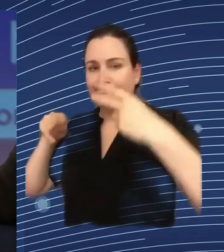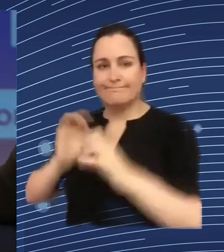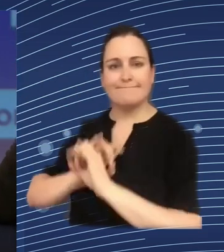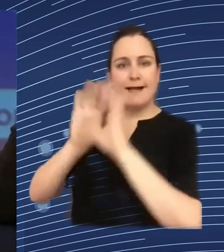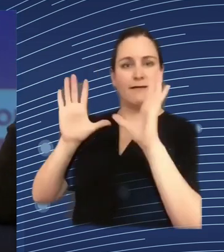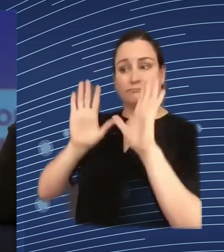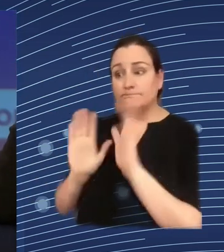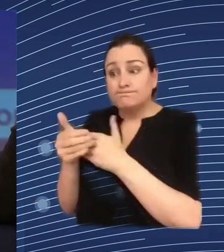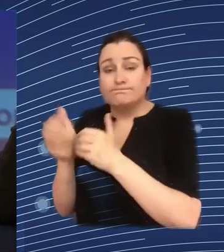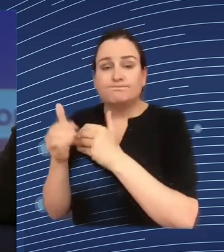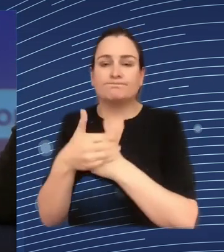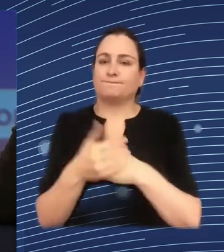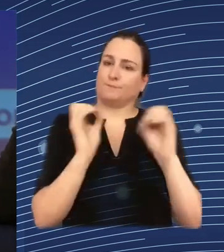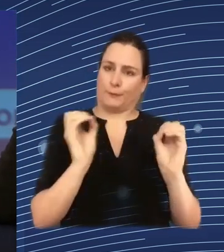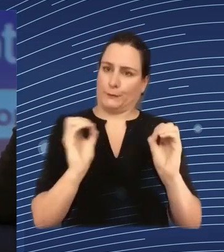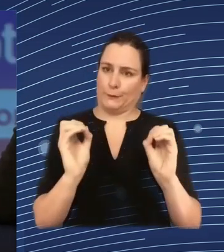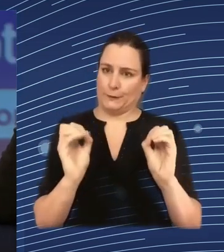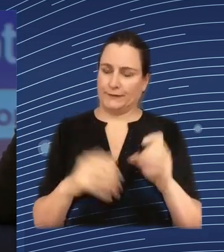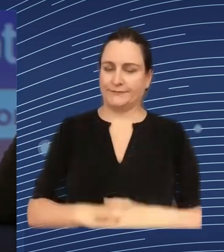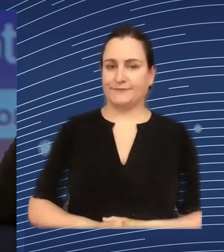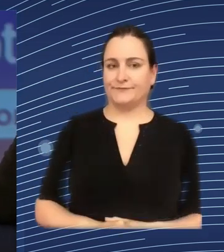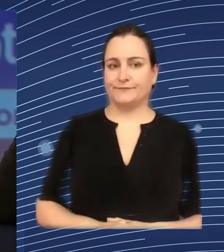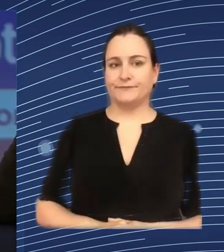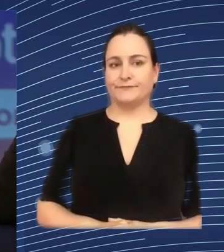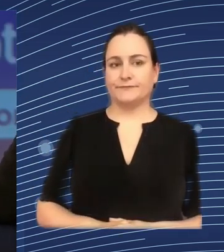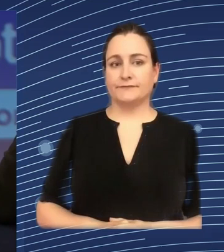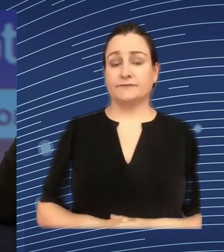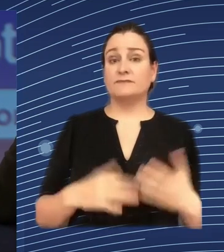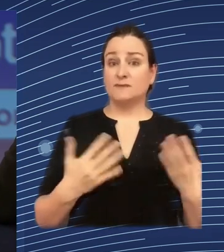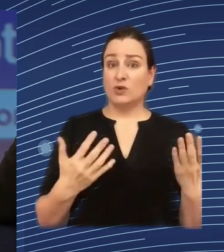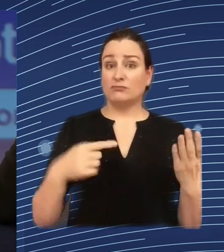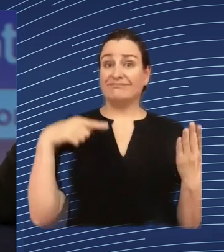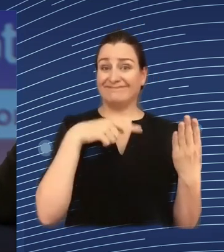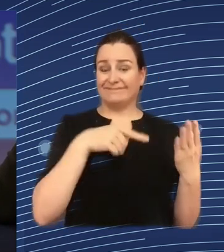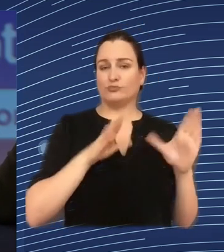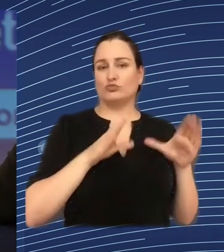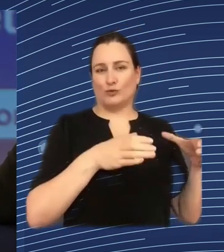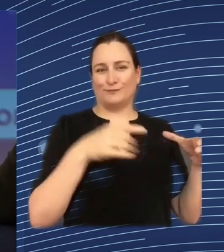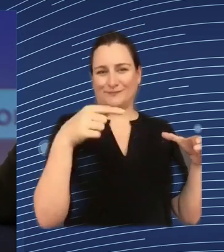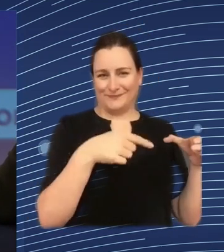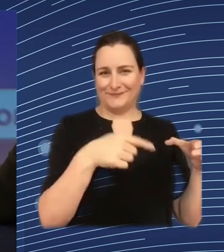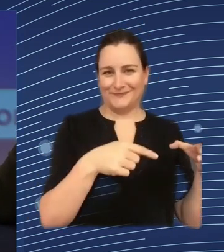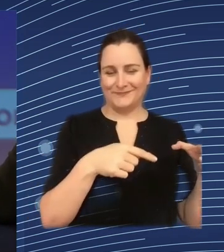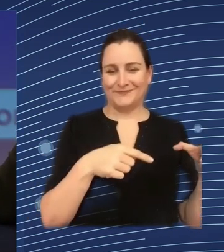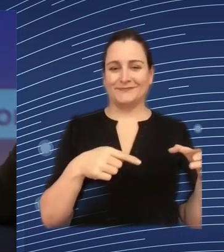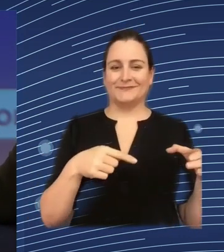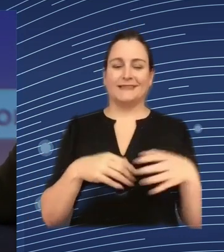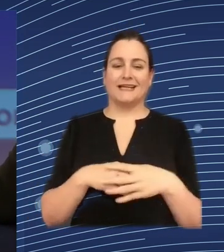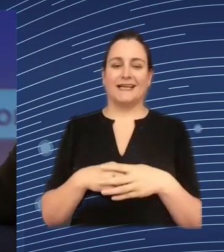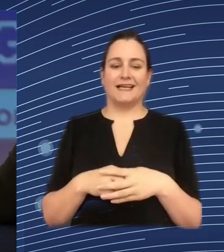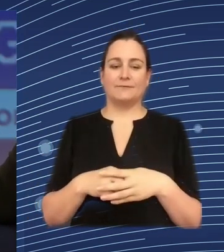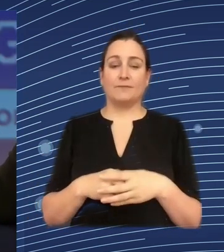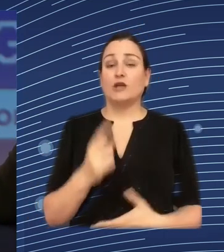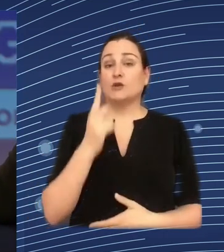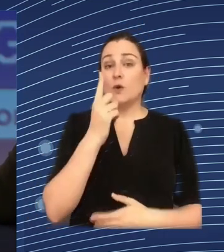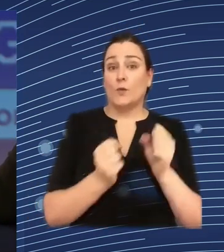have to insist on similarly and this is something that chat GPT when it first came to market just over a year ago